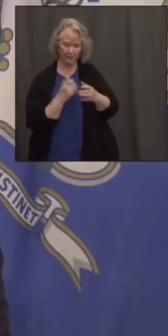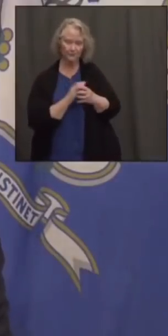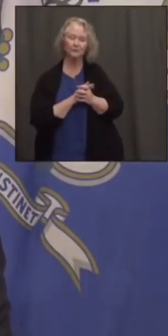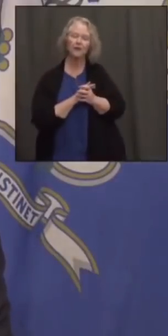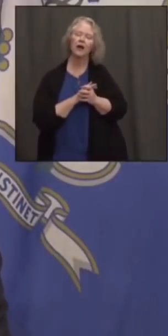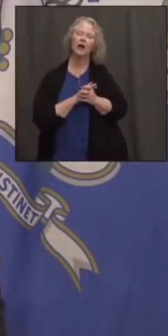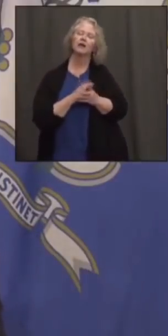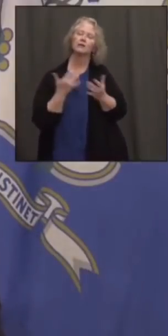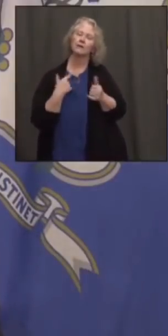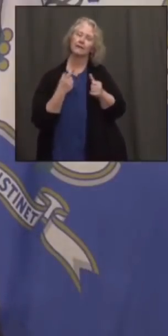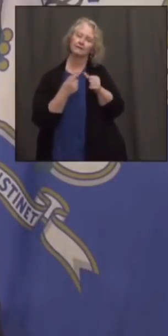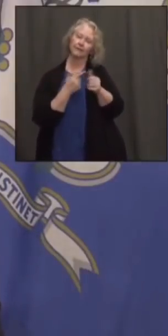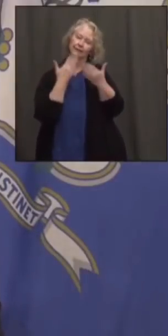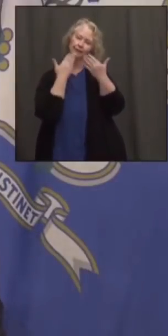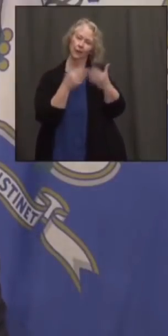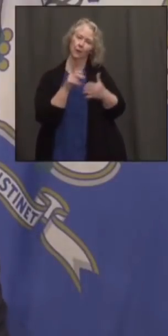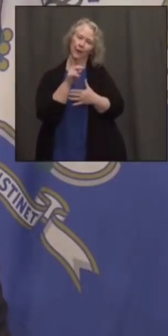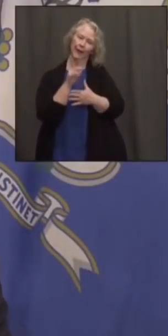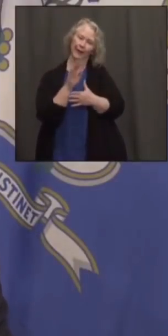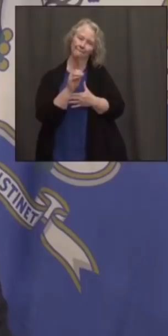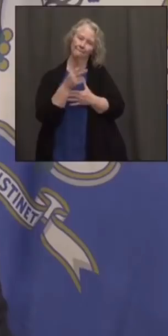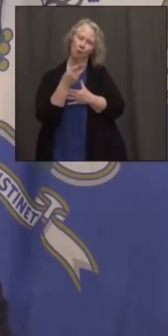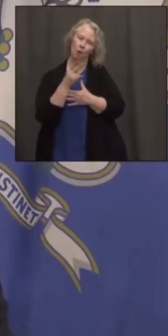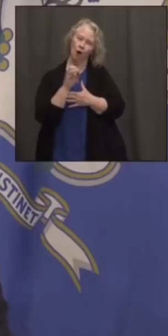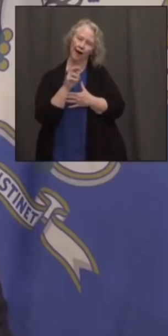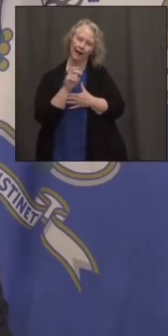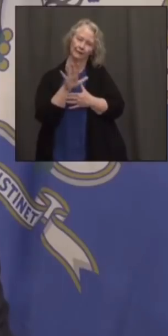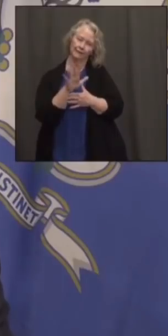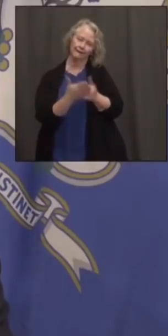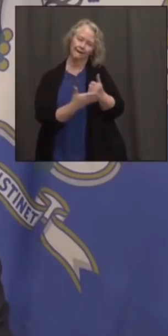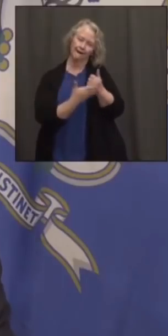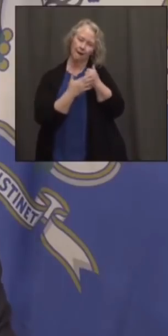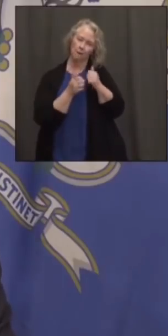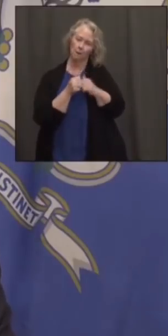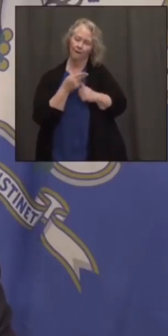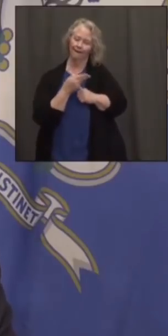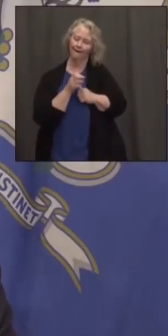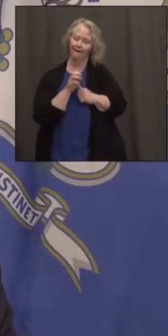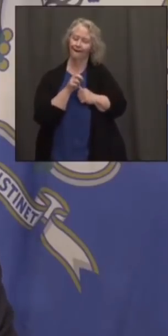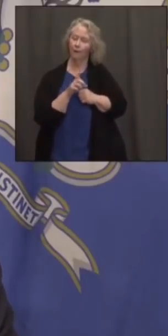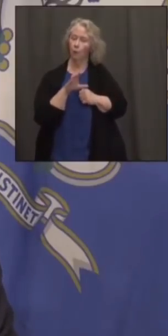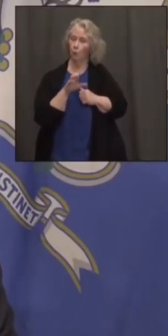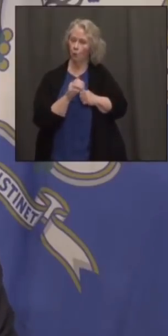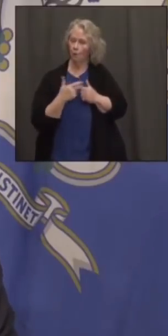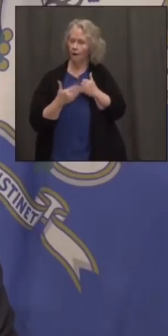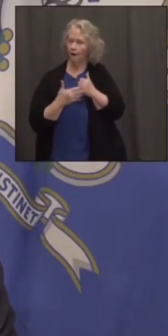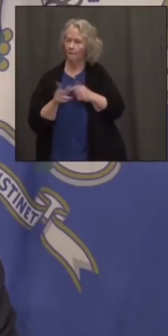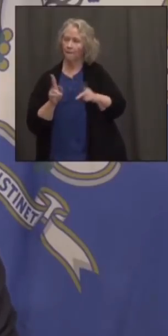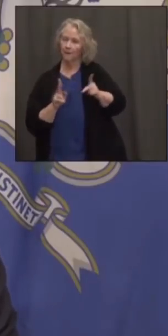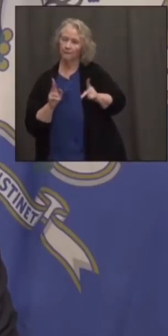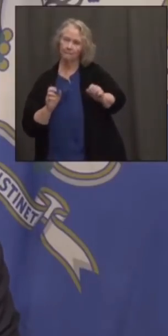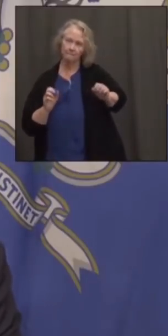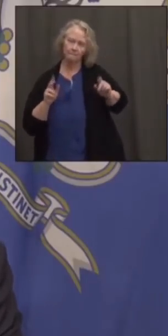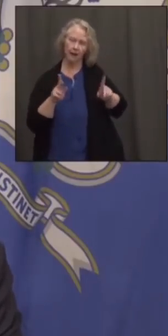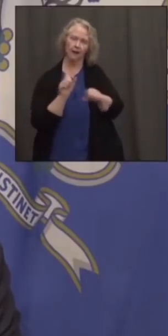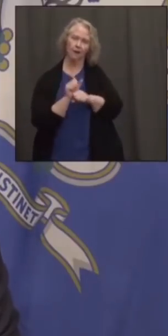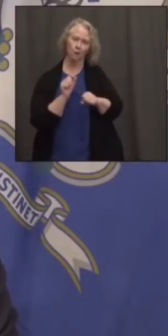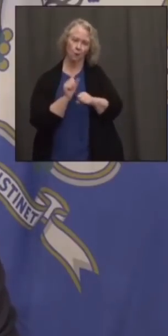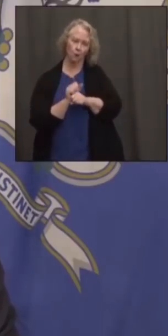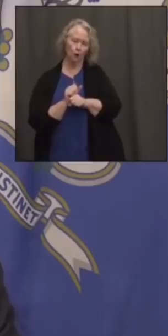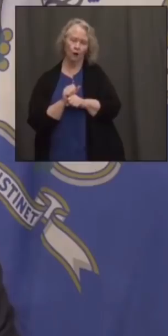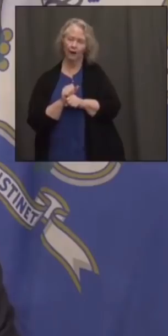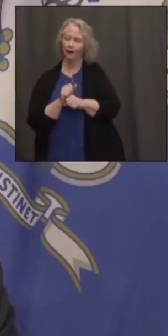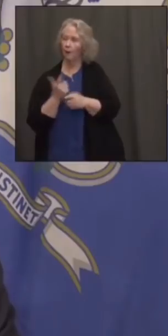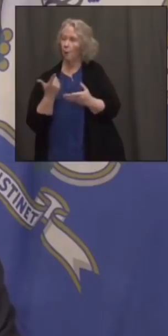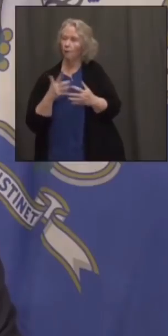First, thanks to Kim Hawkins, all your help with HEDCO as we try and help people get back to work and what that means. You're going to help them even